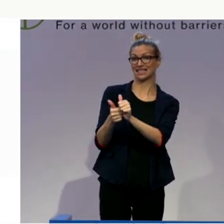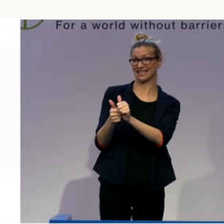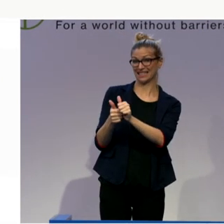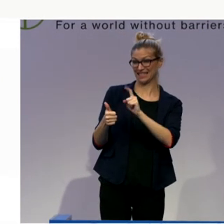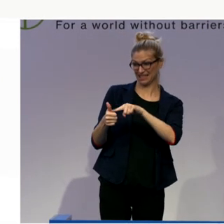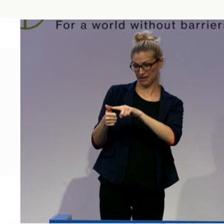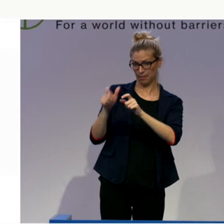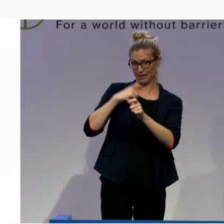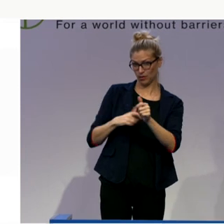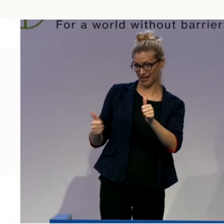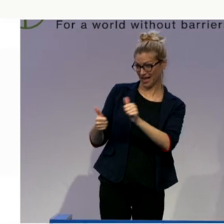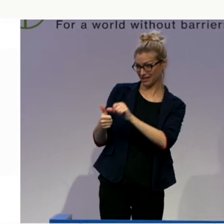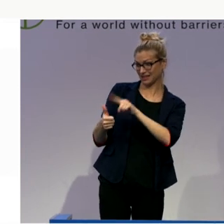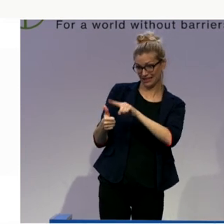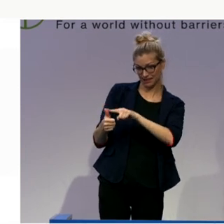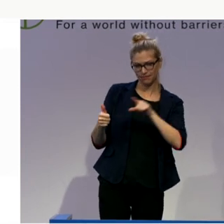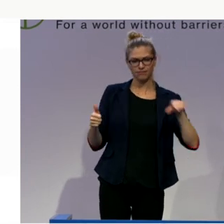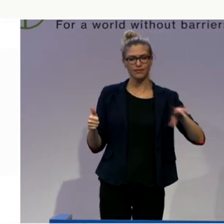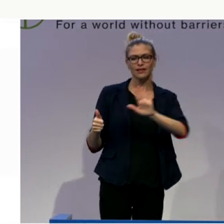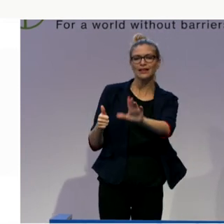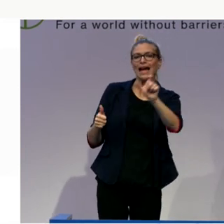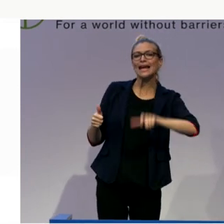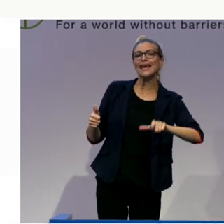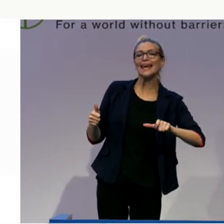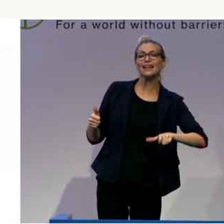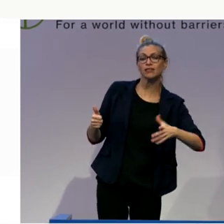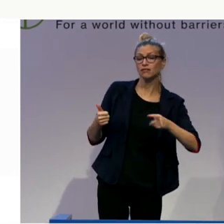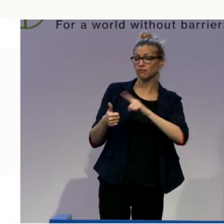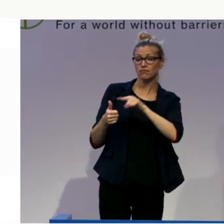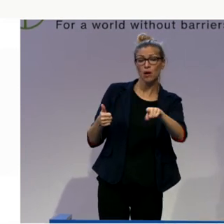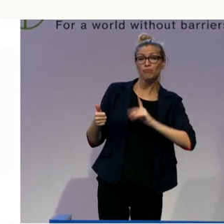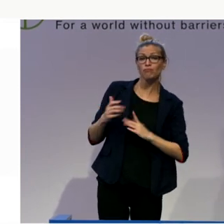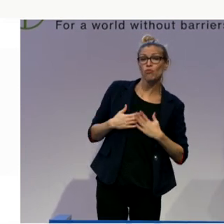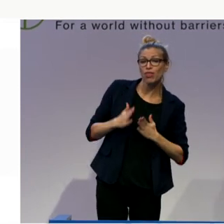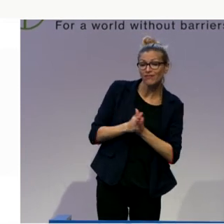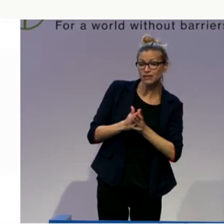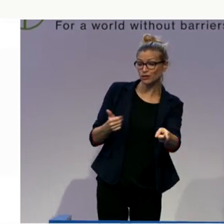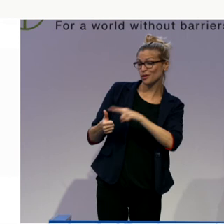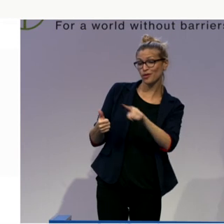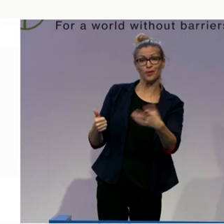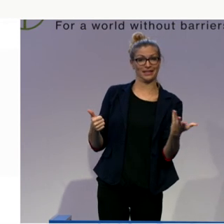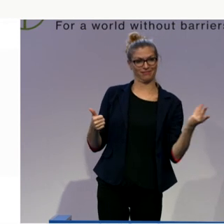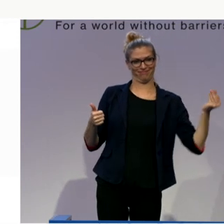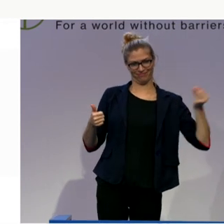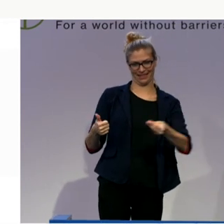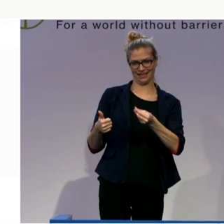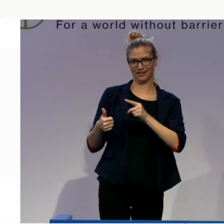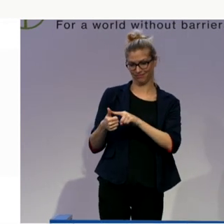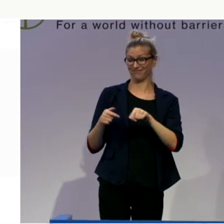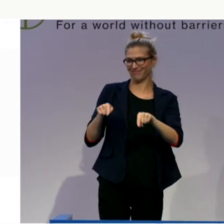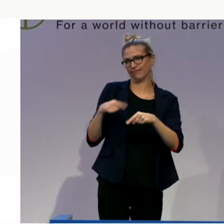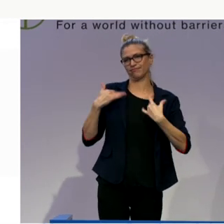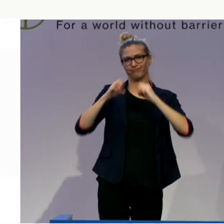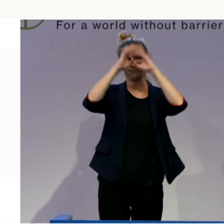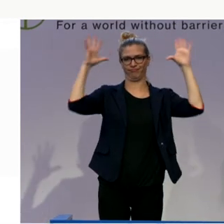motivational, a motivation theory, and saying that people